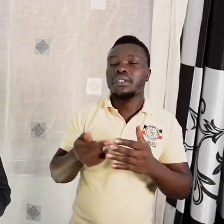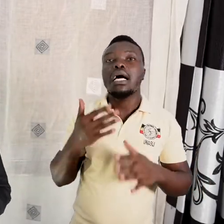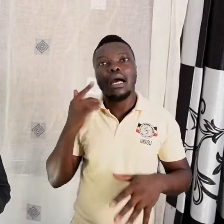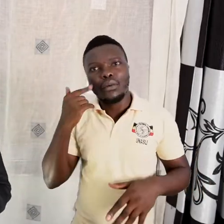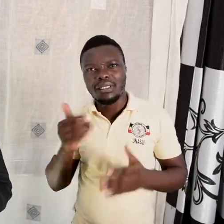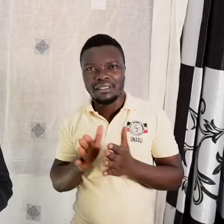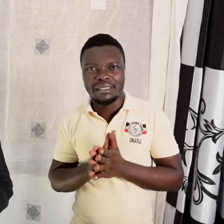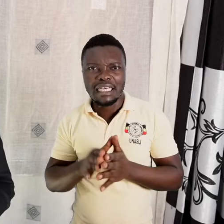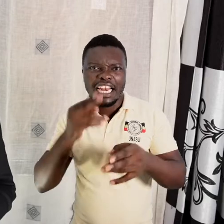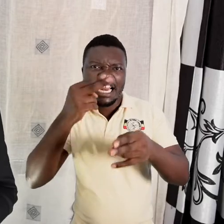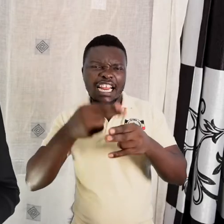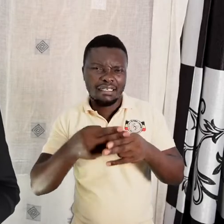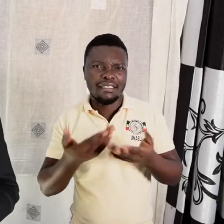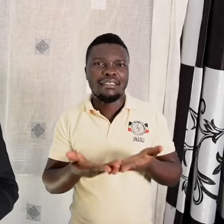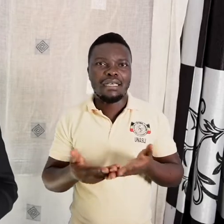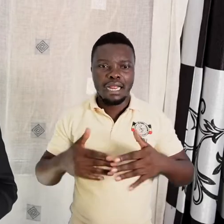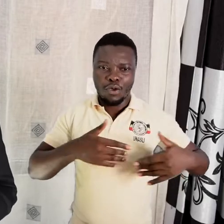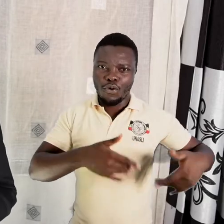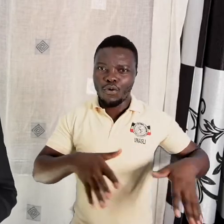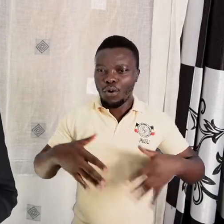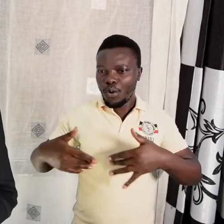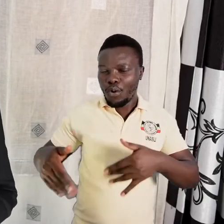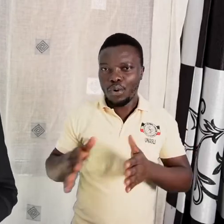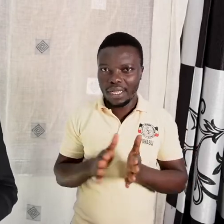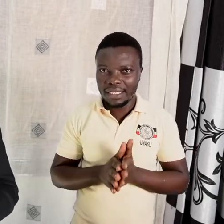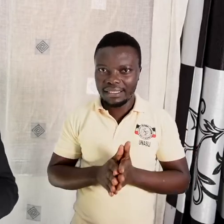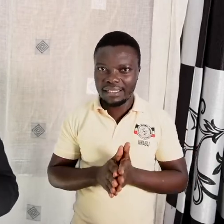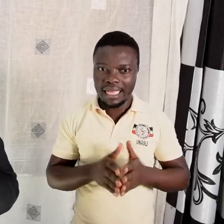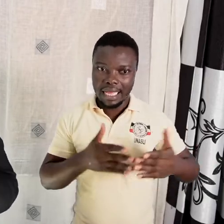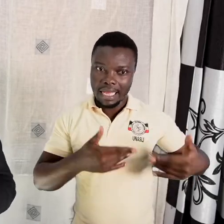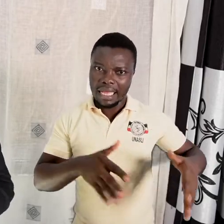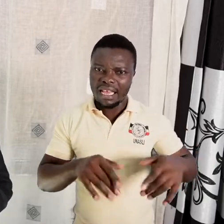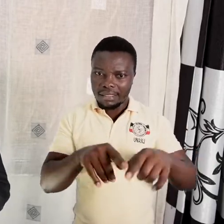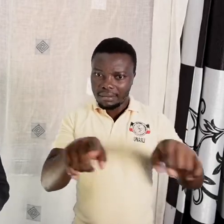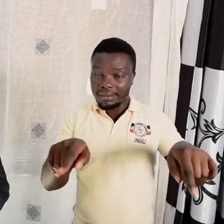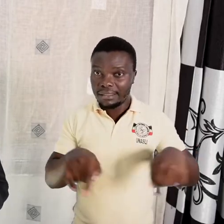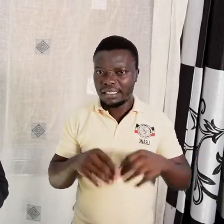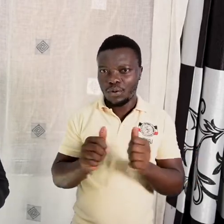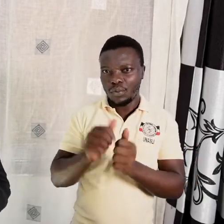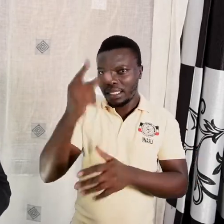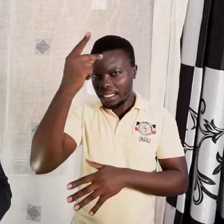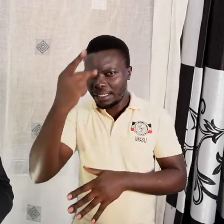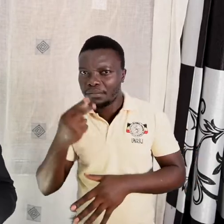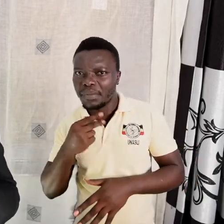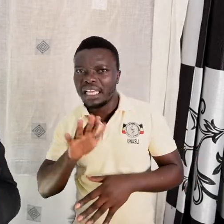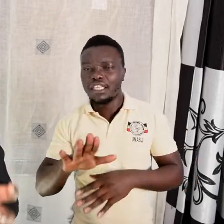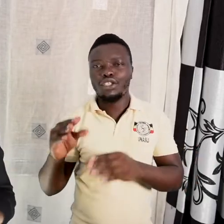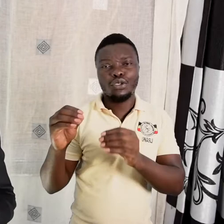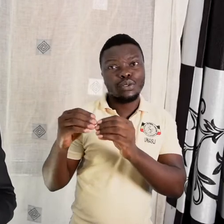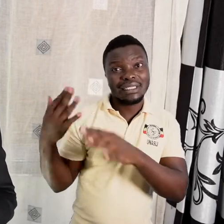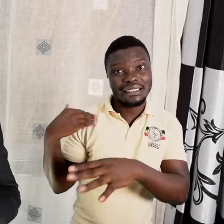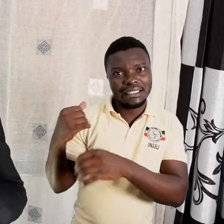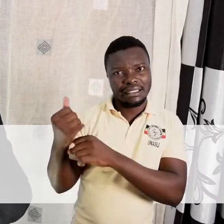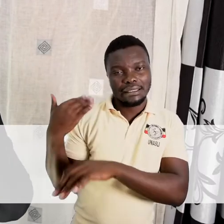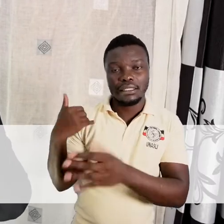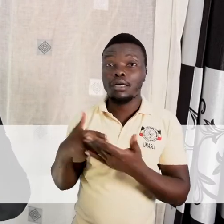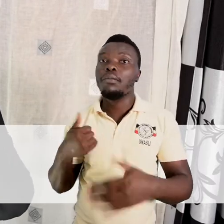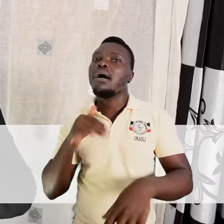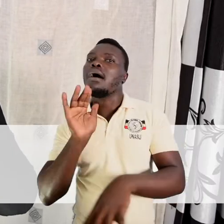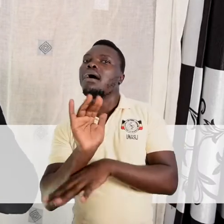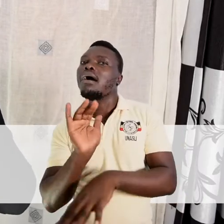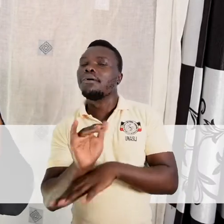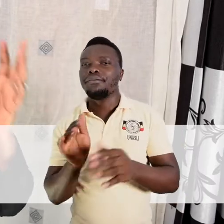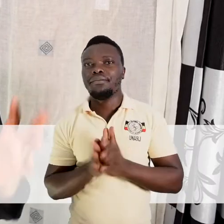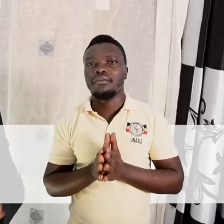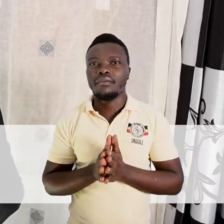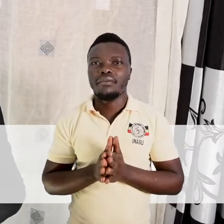game. In the sitting room if you are with the parent or with your siblings, I am going to ask you to shout